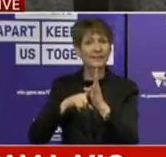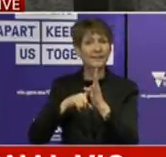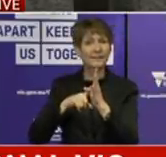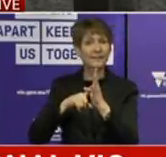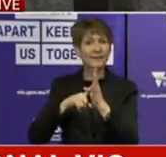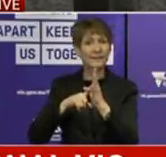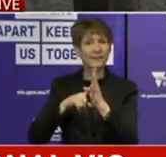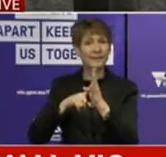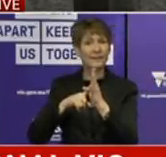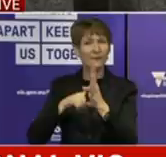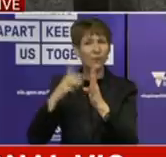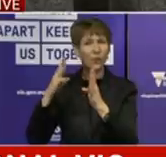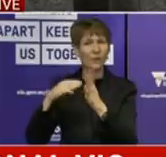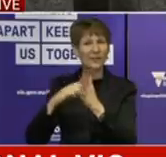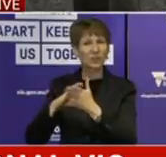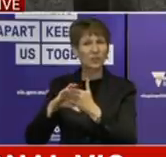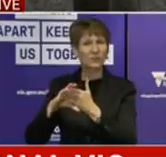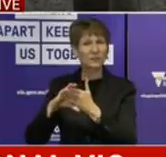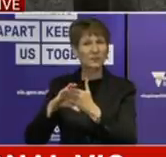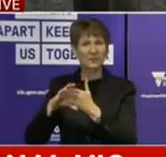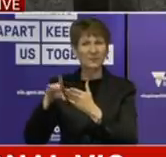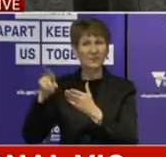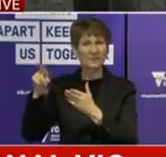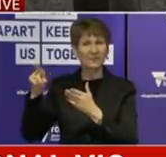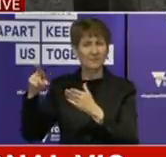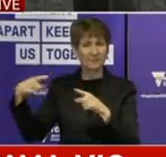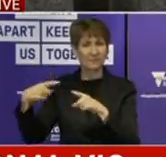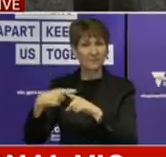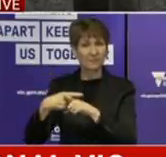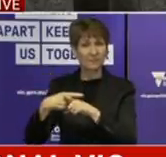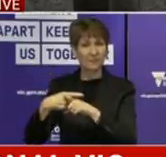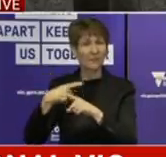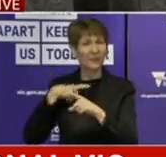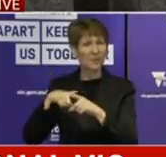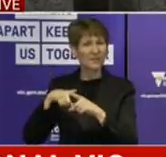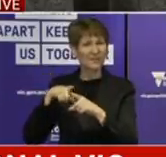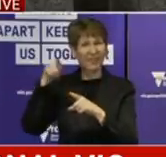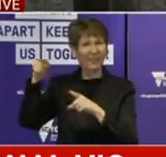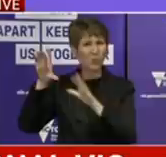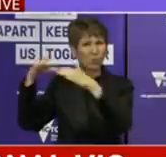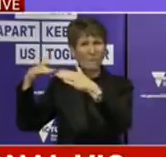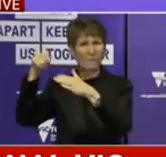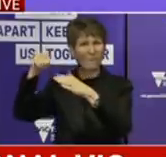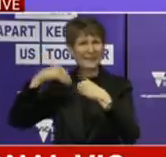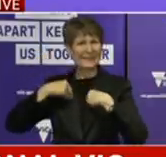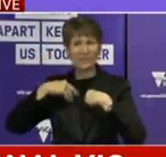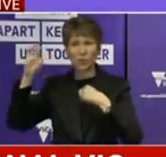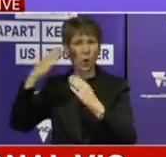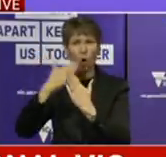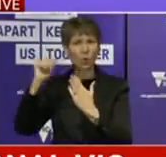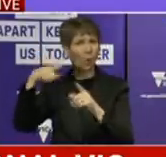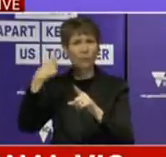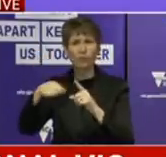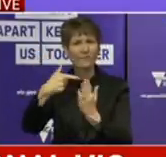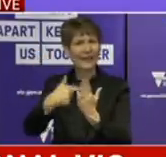advice or the warning given by the Independent Procurement Board. Does that concern you? Well, I'm concerned to have answers